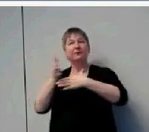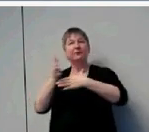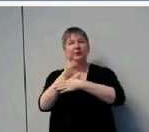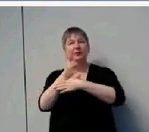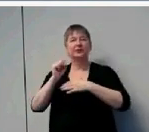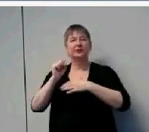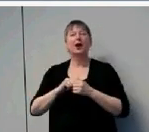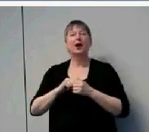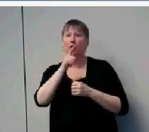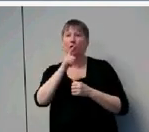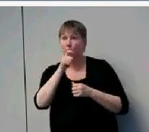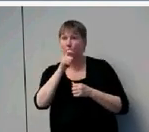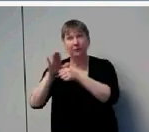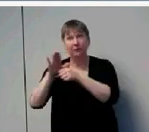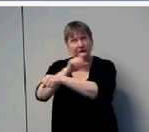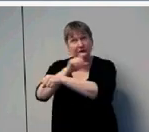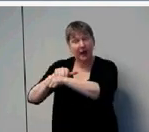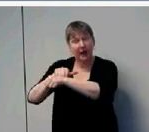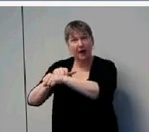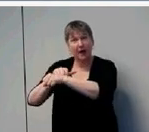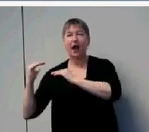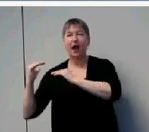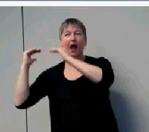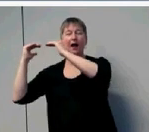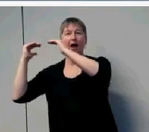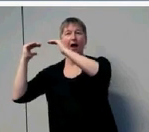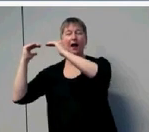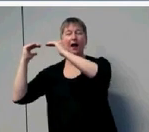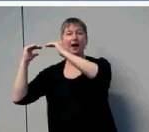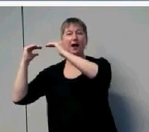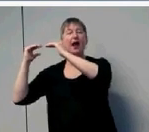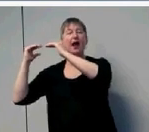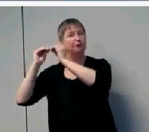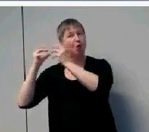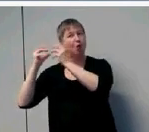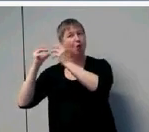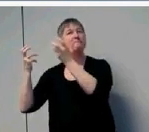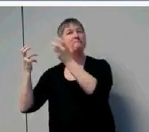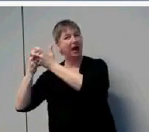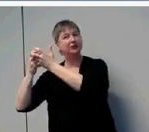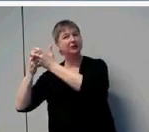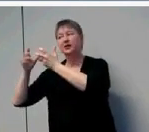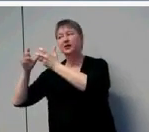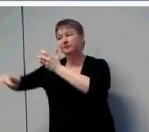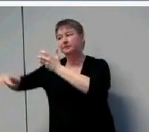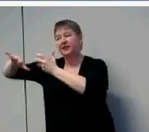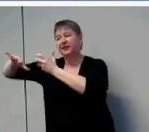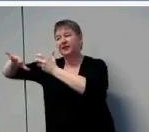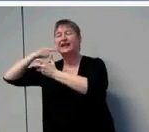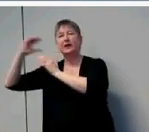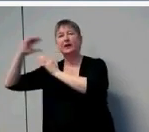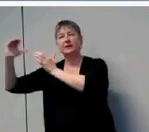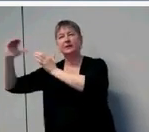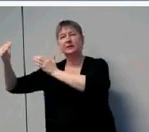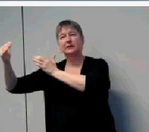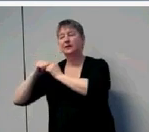were in the high average range, and they were the group that matched our hearing children. They matched the